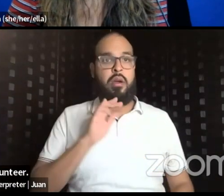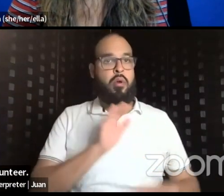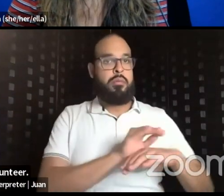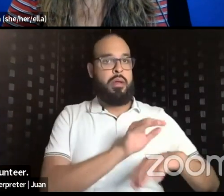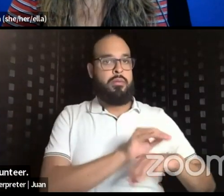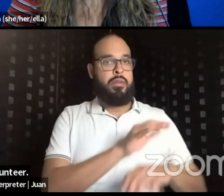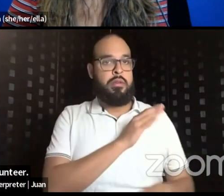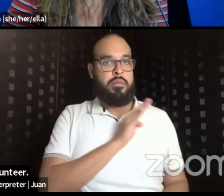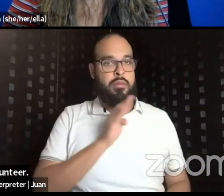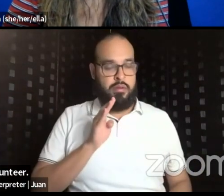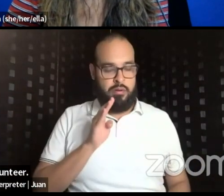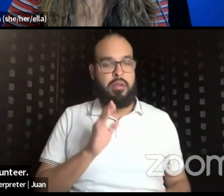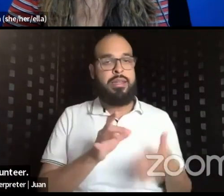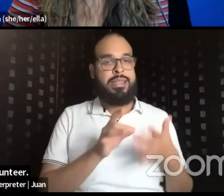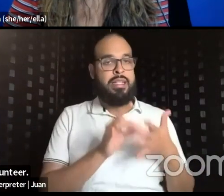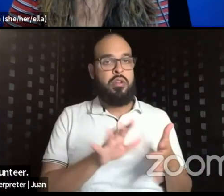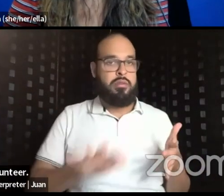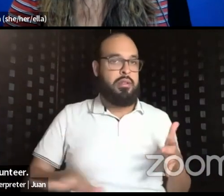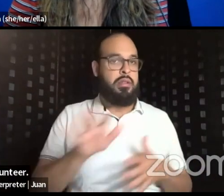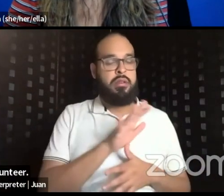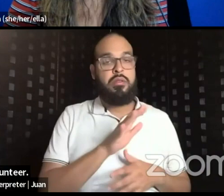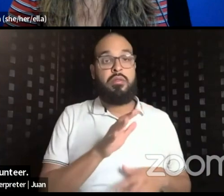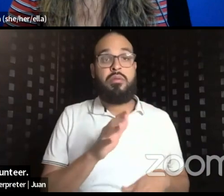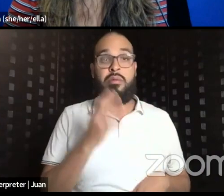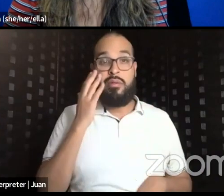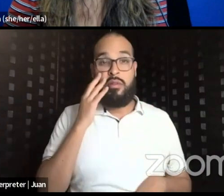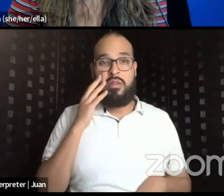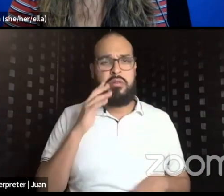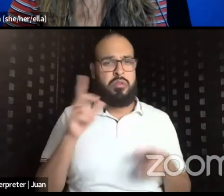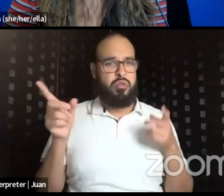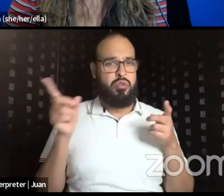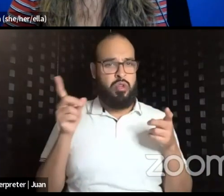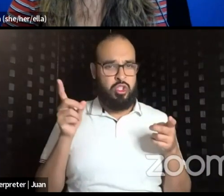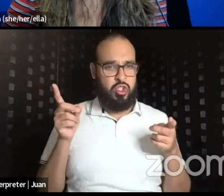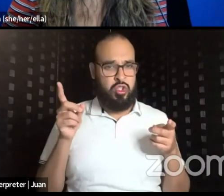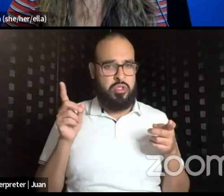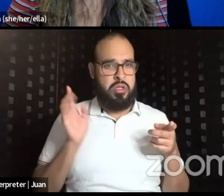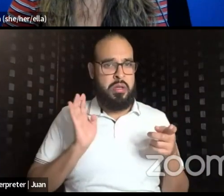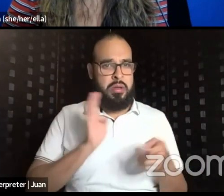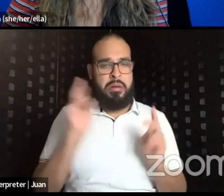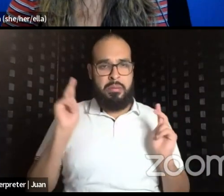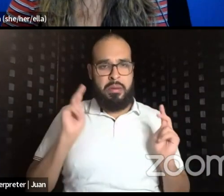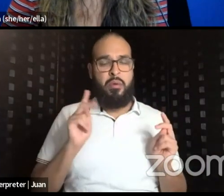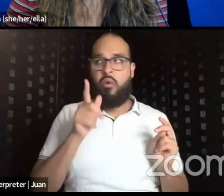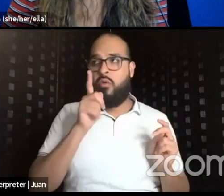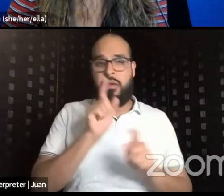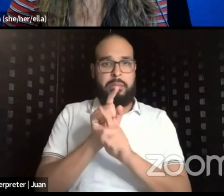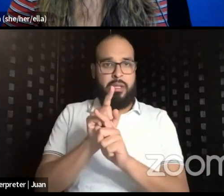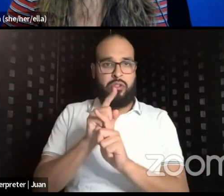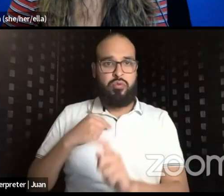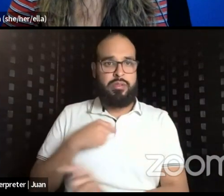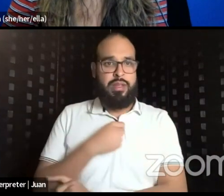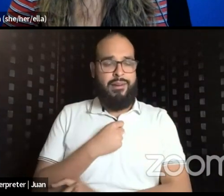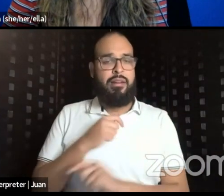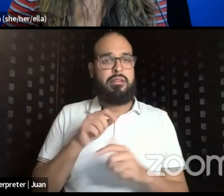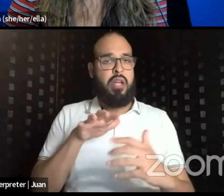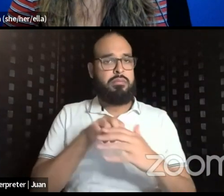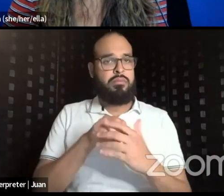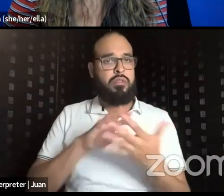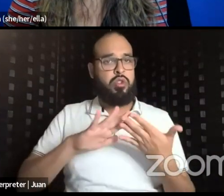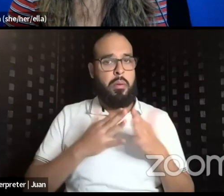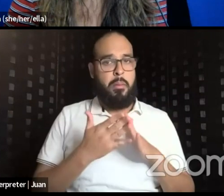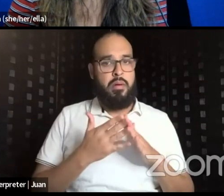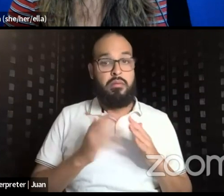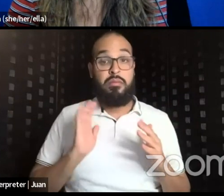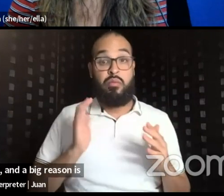leaders start in the field, our directorship board are folks who are mentoring us in engaging with the community and our